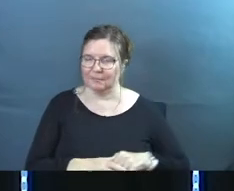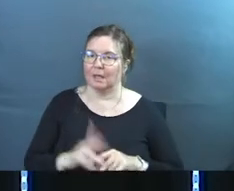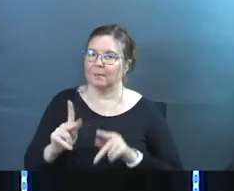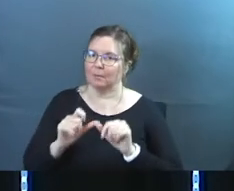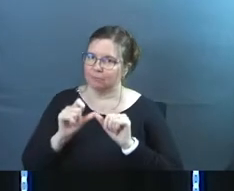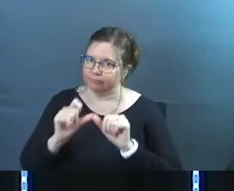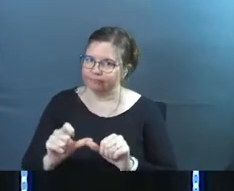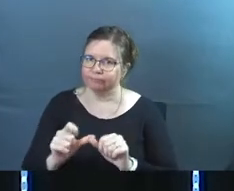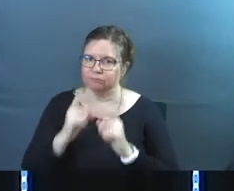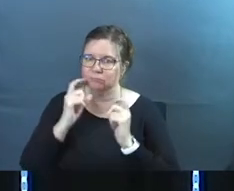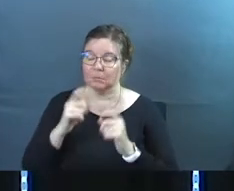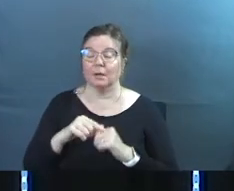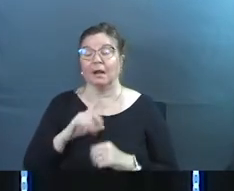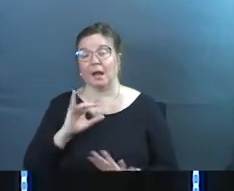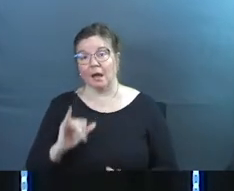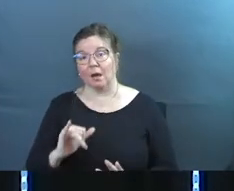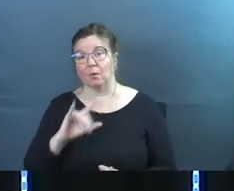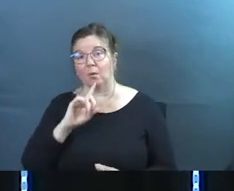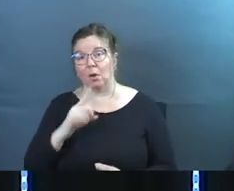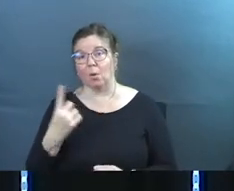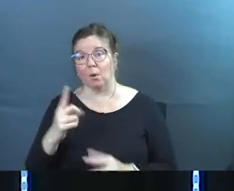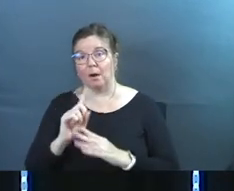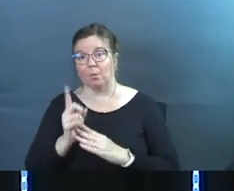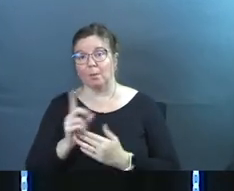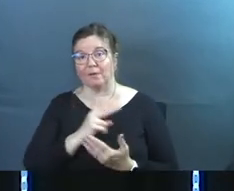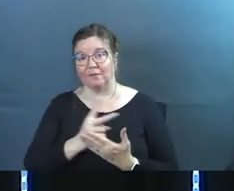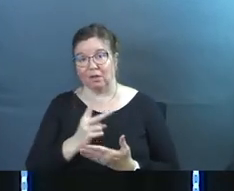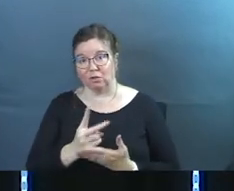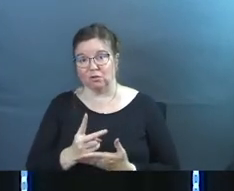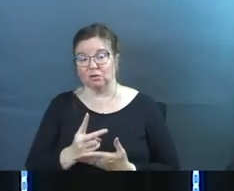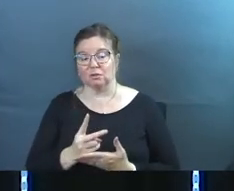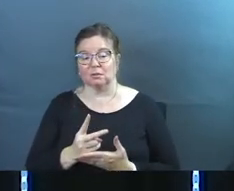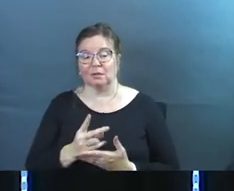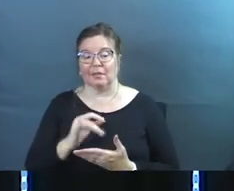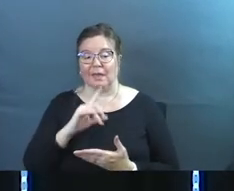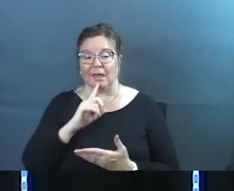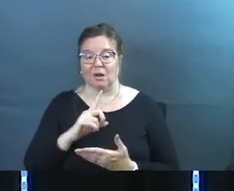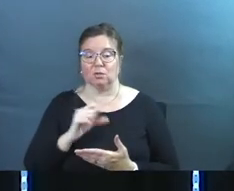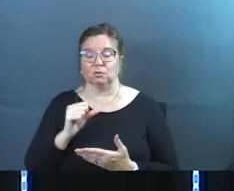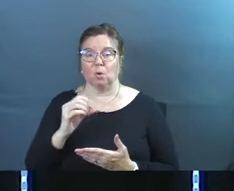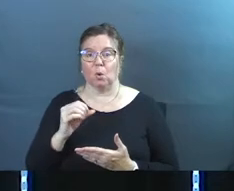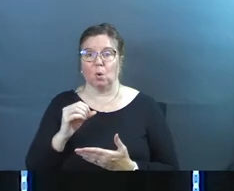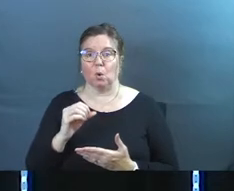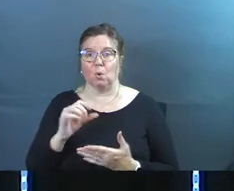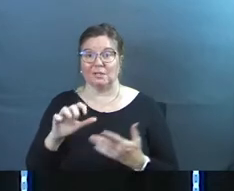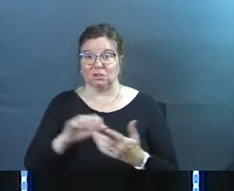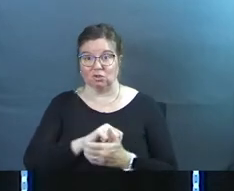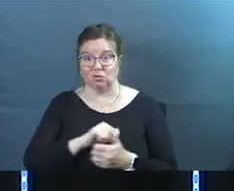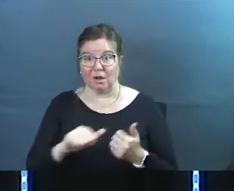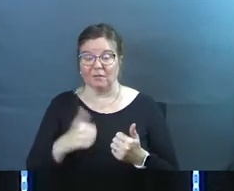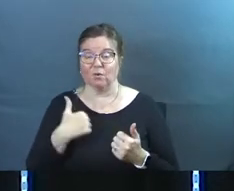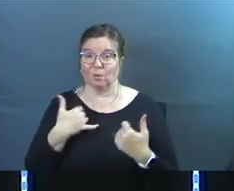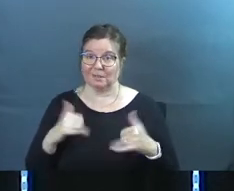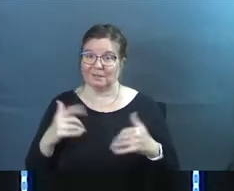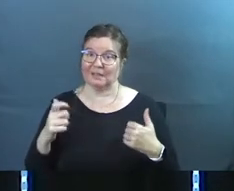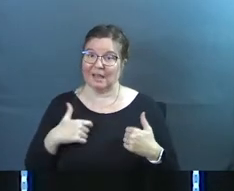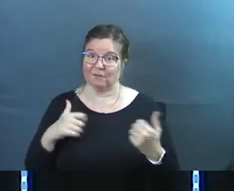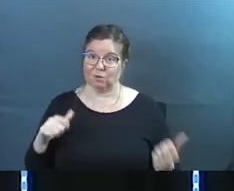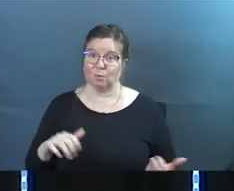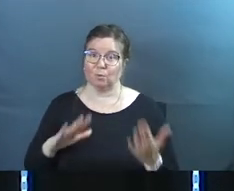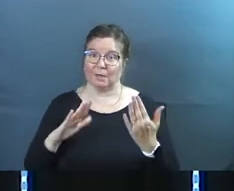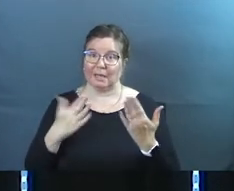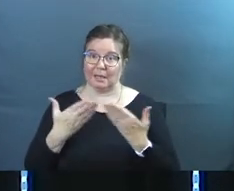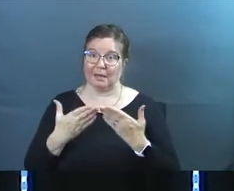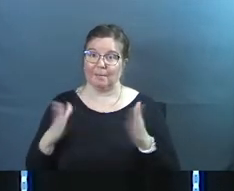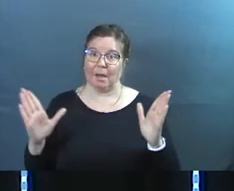now there are one moment failures that are so destructive we still have to bring